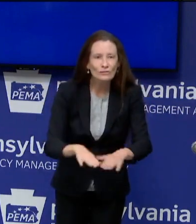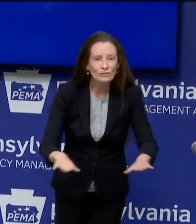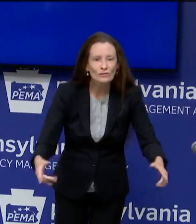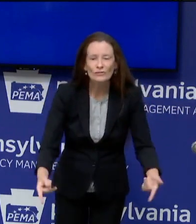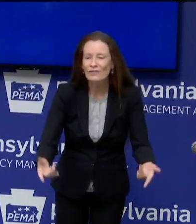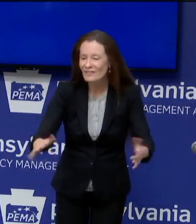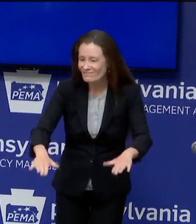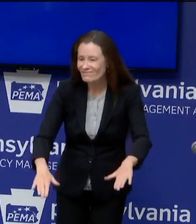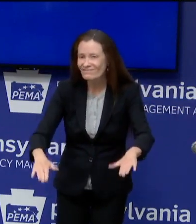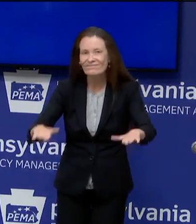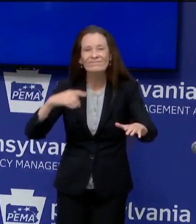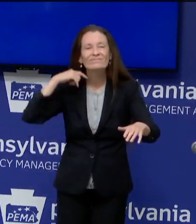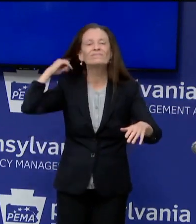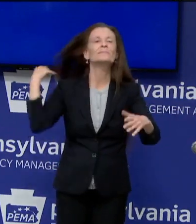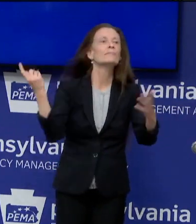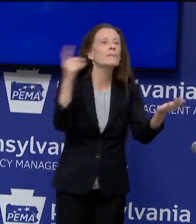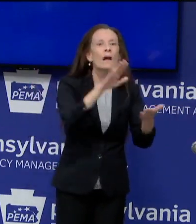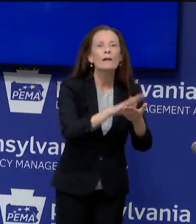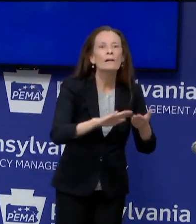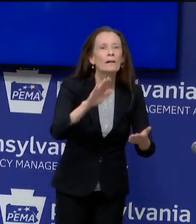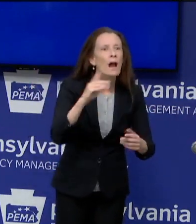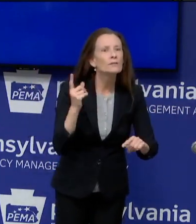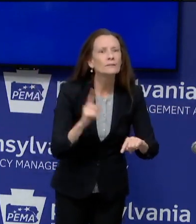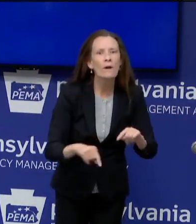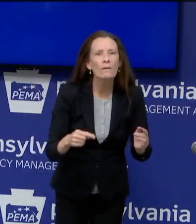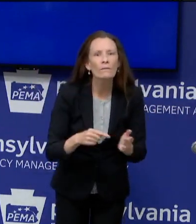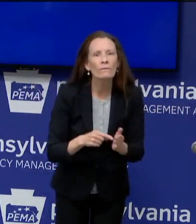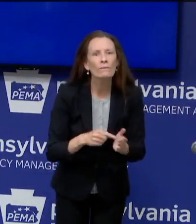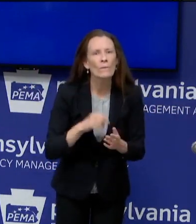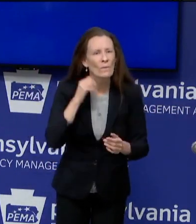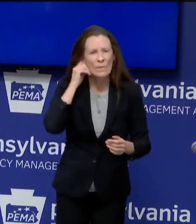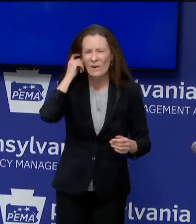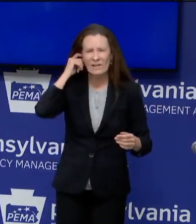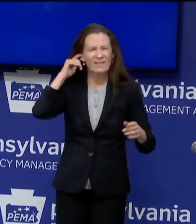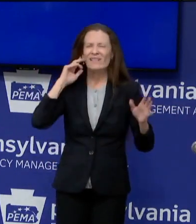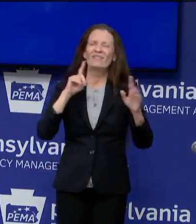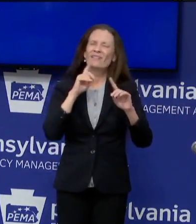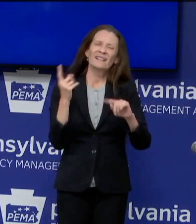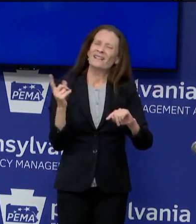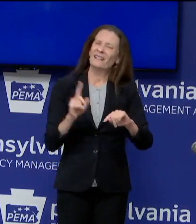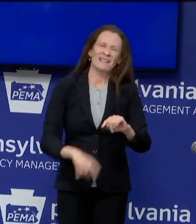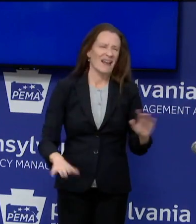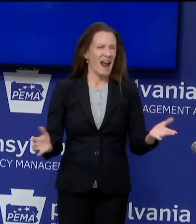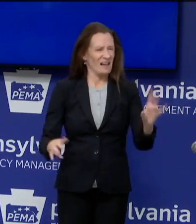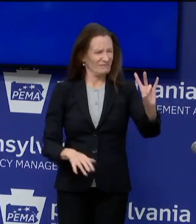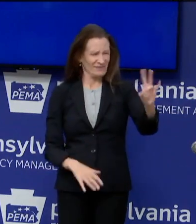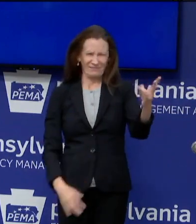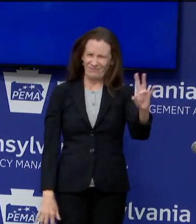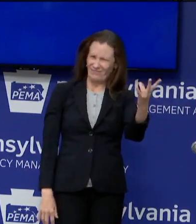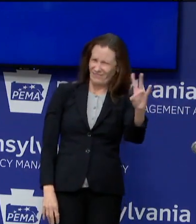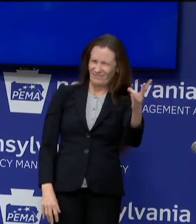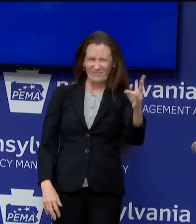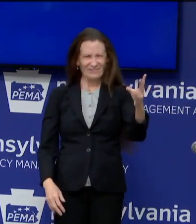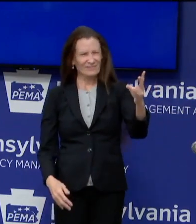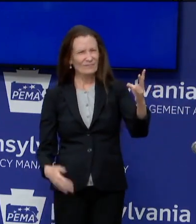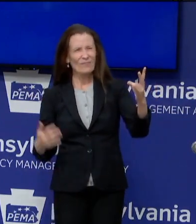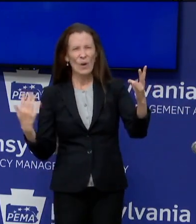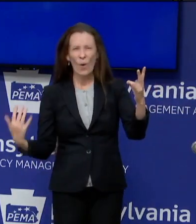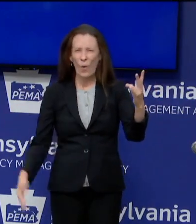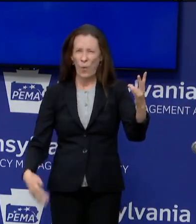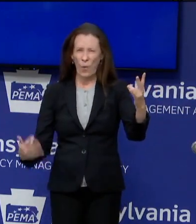That's a lot to expect any person to do, to be honest with you. Now, imagine having to do that if you make $7.25 an hour,